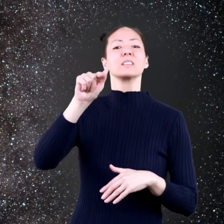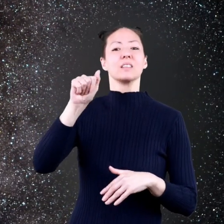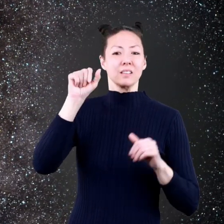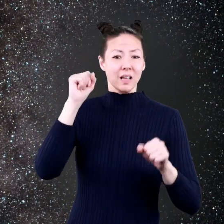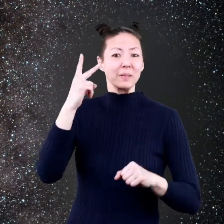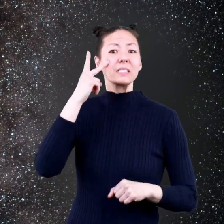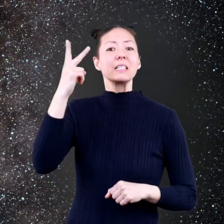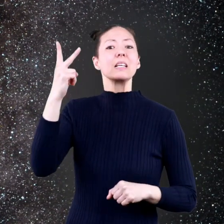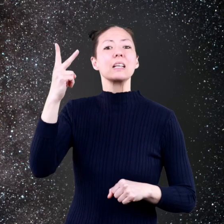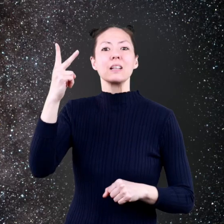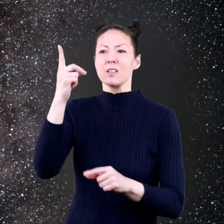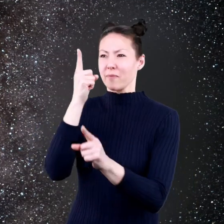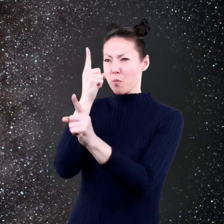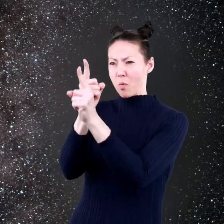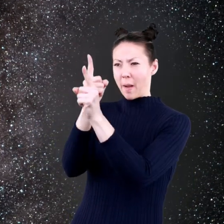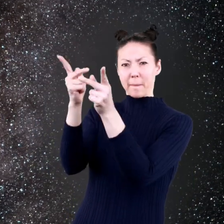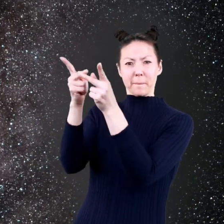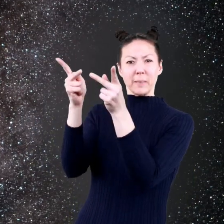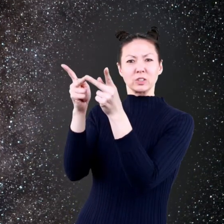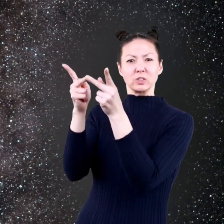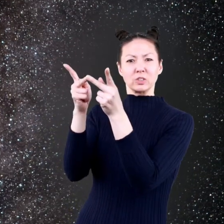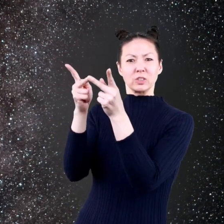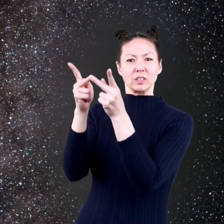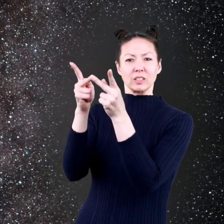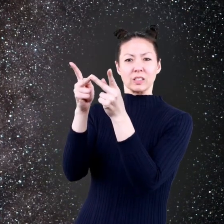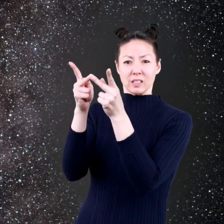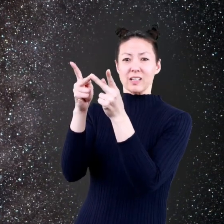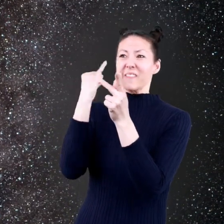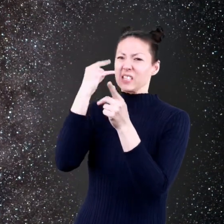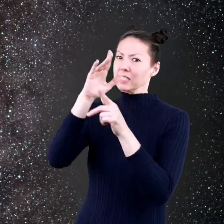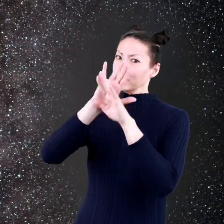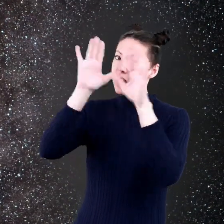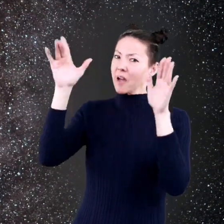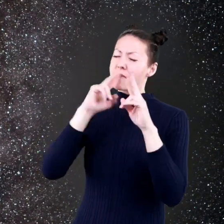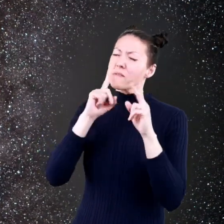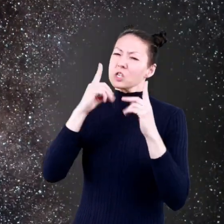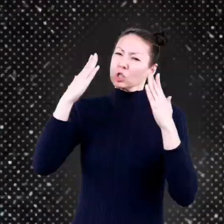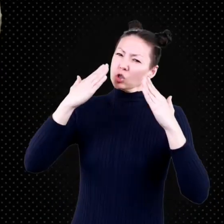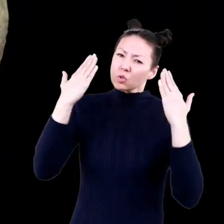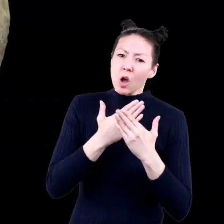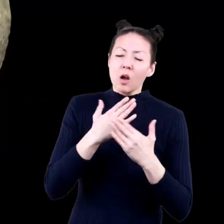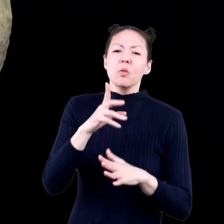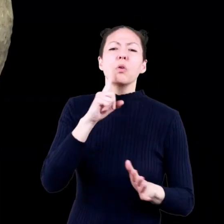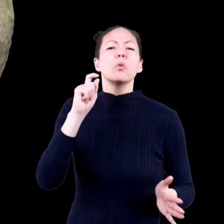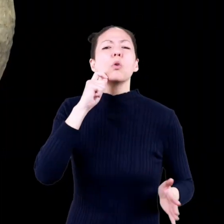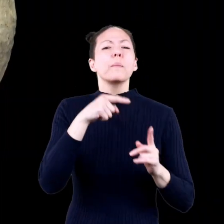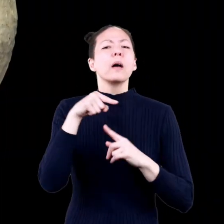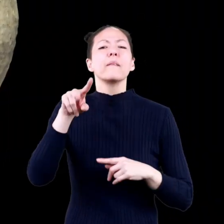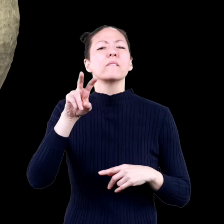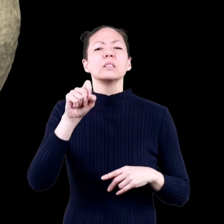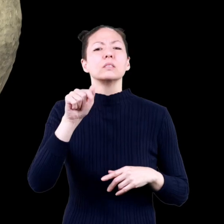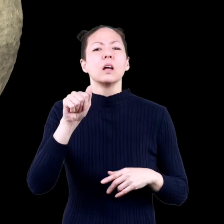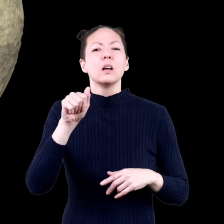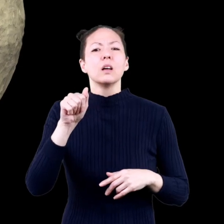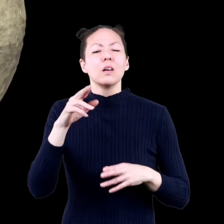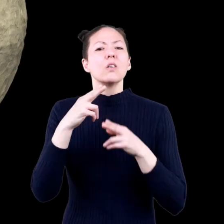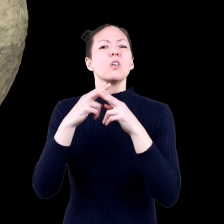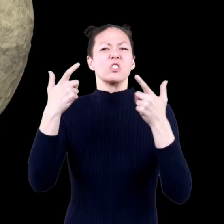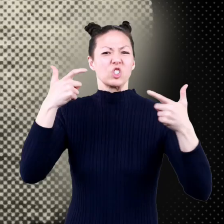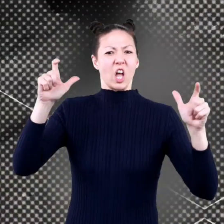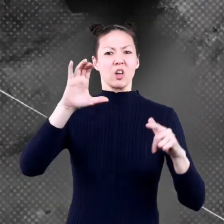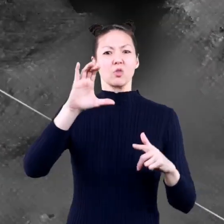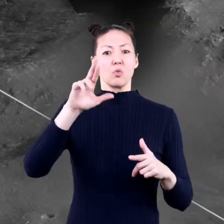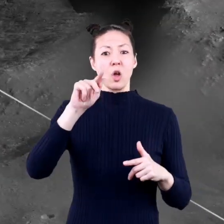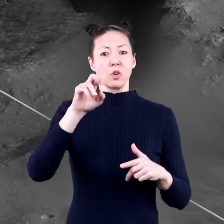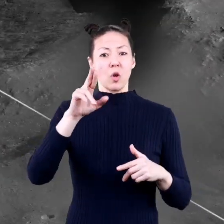Vesta can be seen when it's in the right position and if the sky is very dark. One cool thing about Vesta is that it has